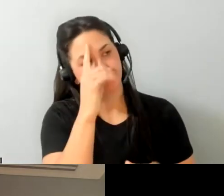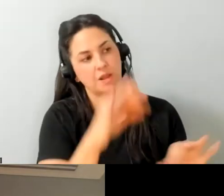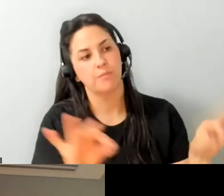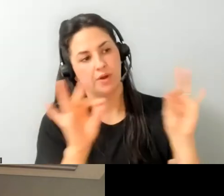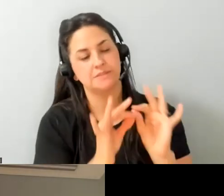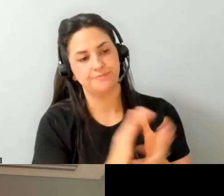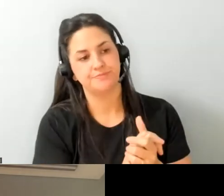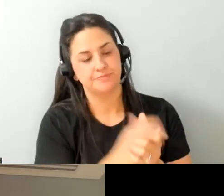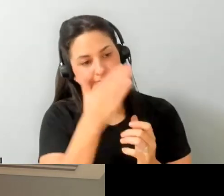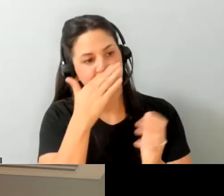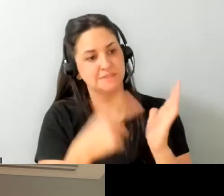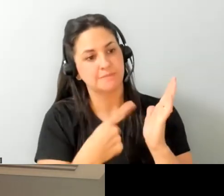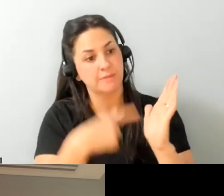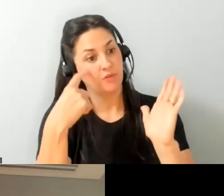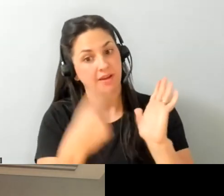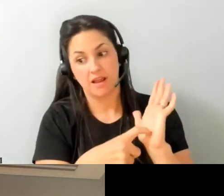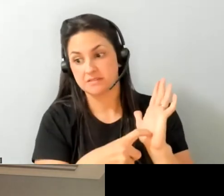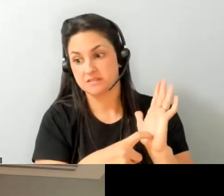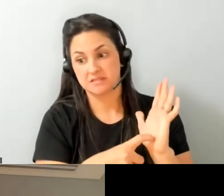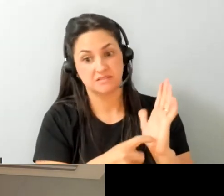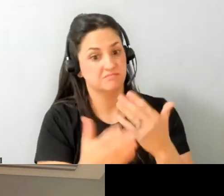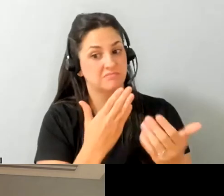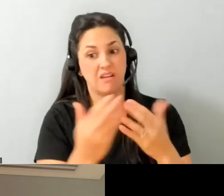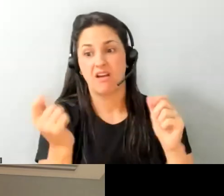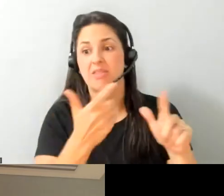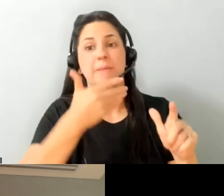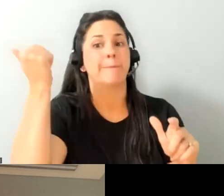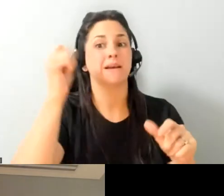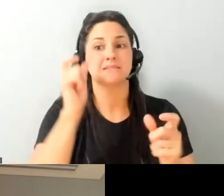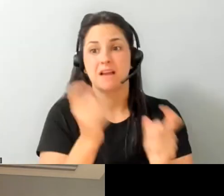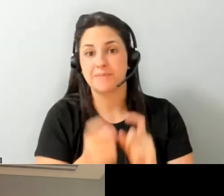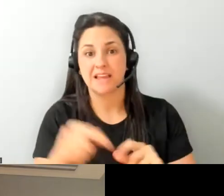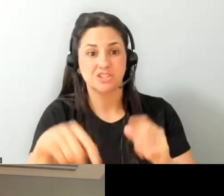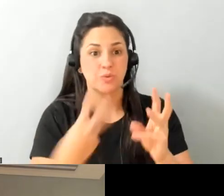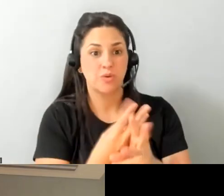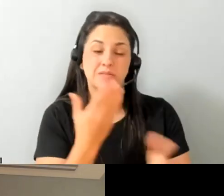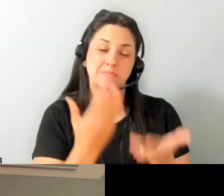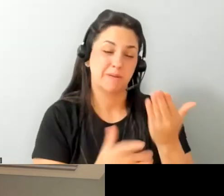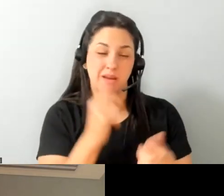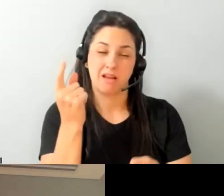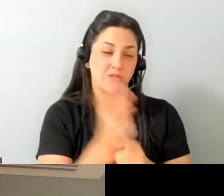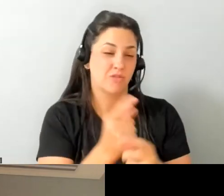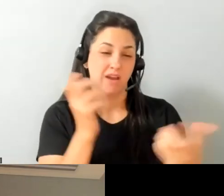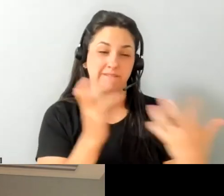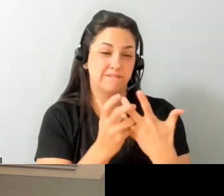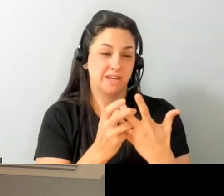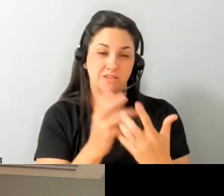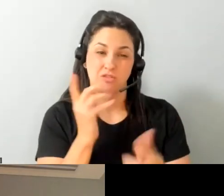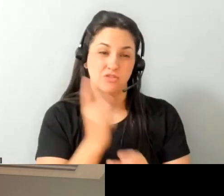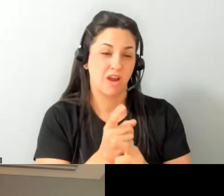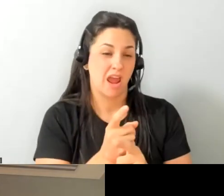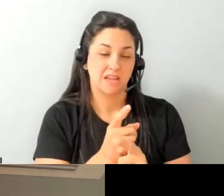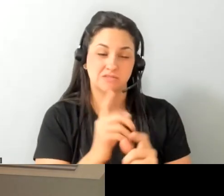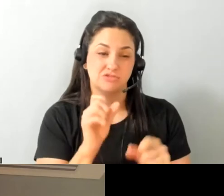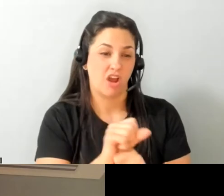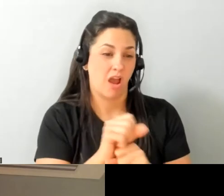recognize that with all the best will in the world with all the accommodations and support this may not be the right job for a person just as it may